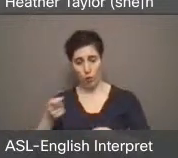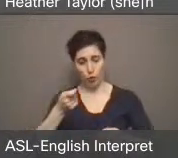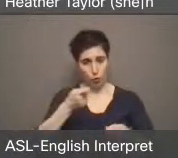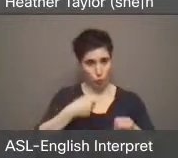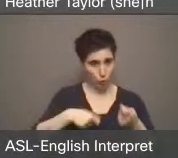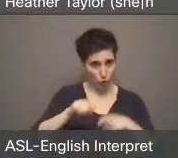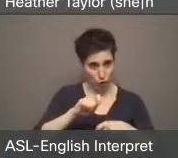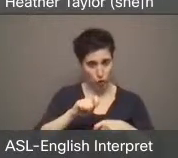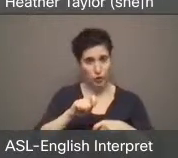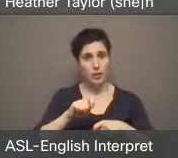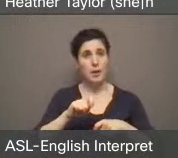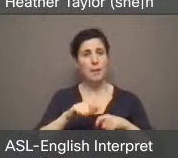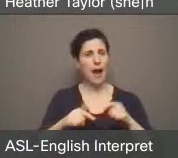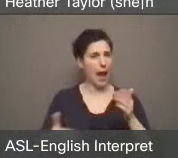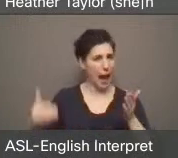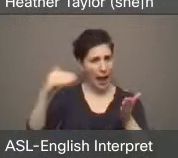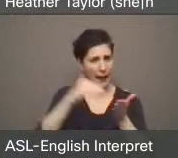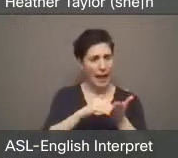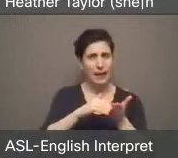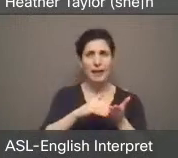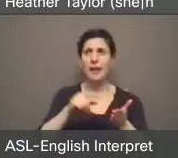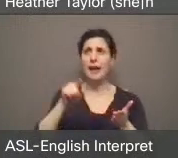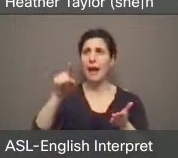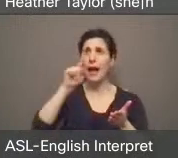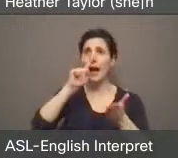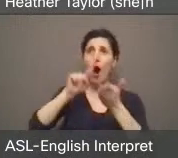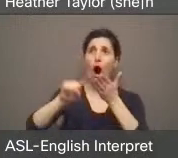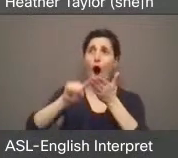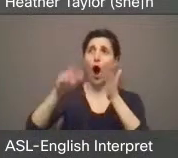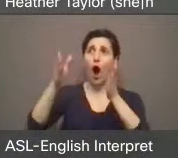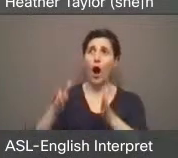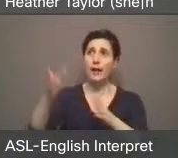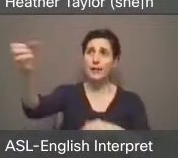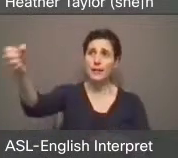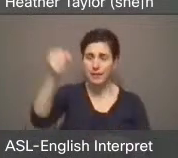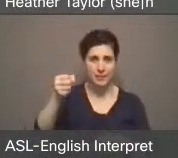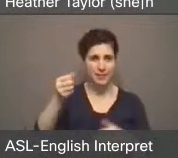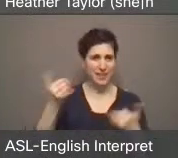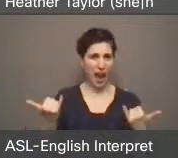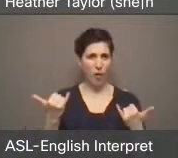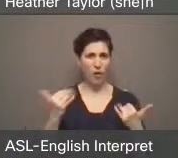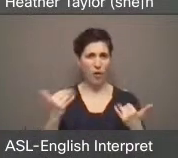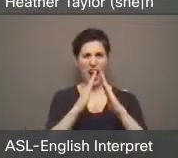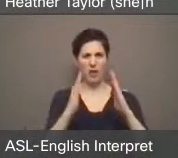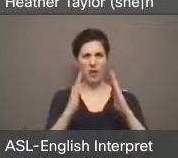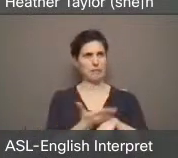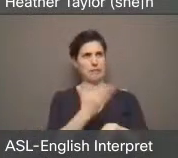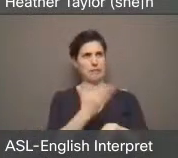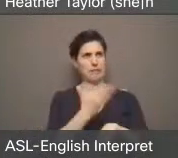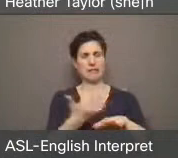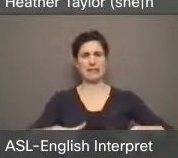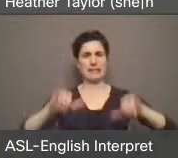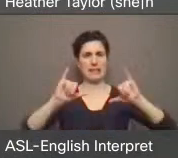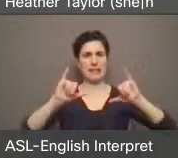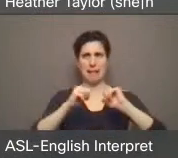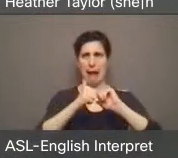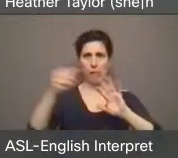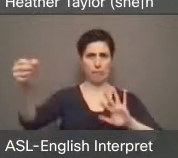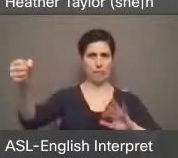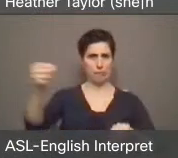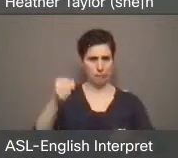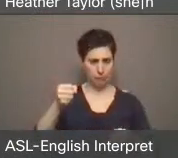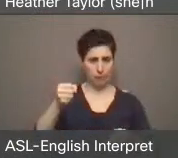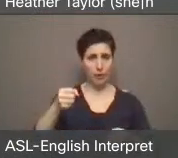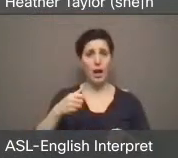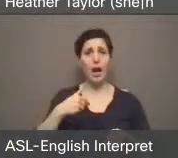energy audit with boarded up broken windows and no electrical power and no furnace? We were sure that, like other